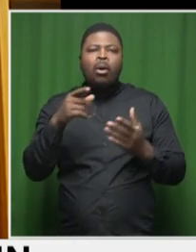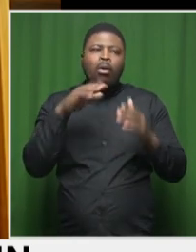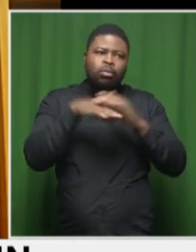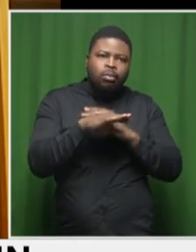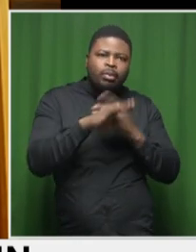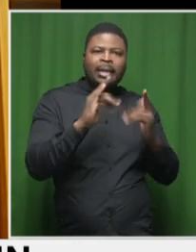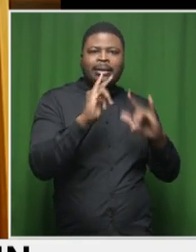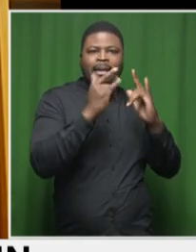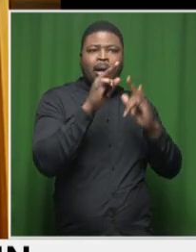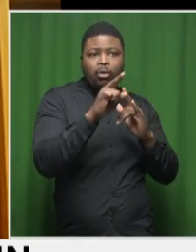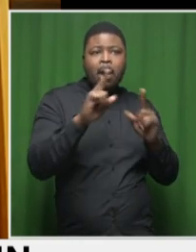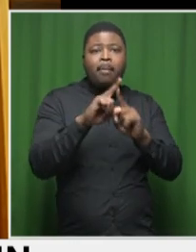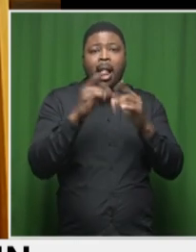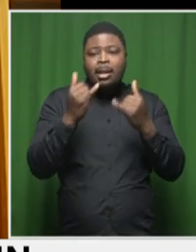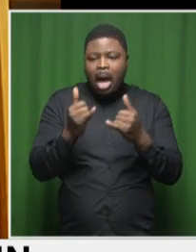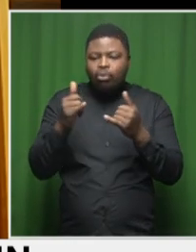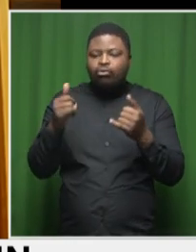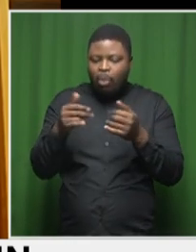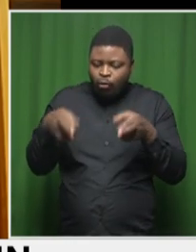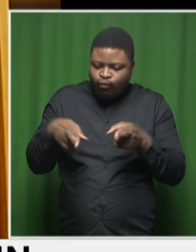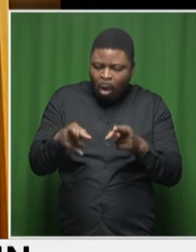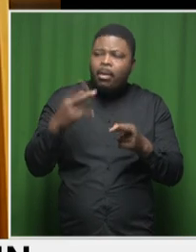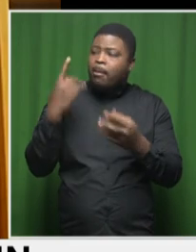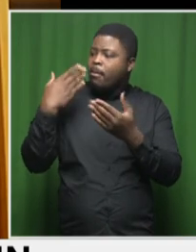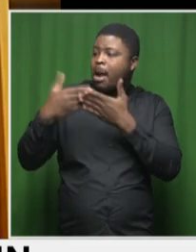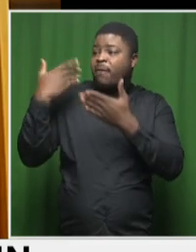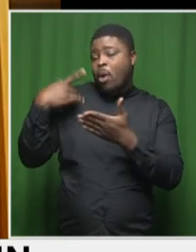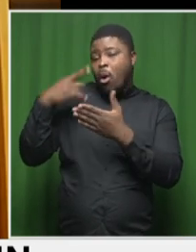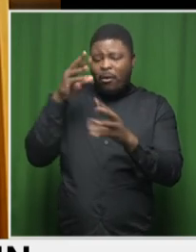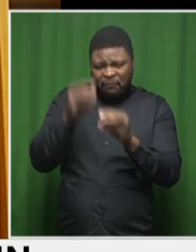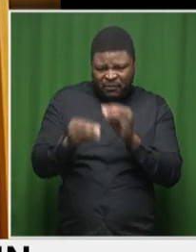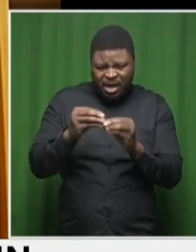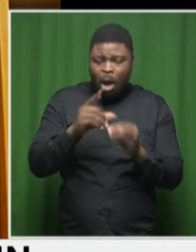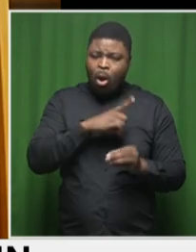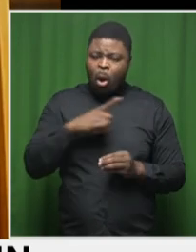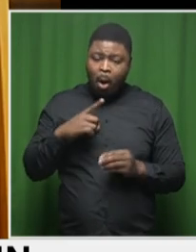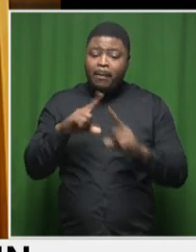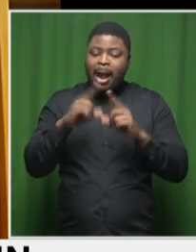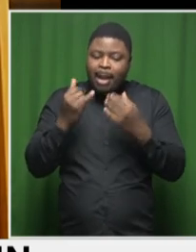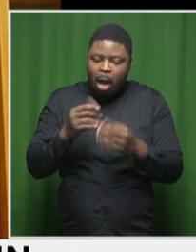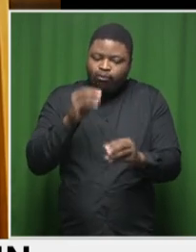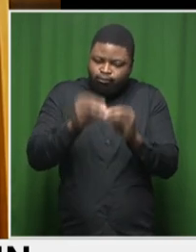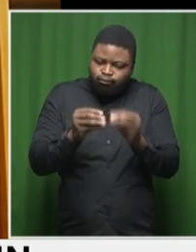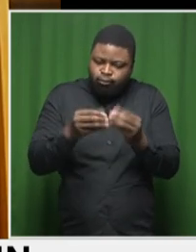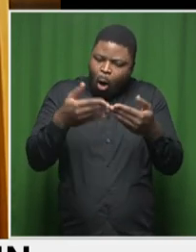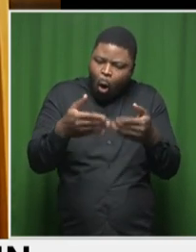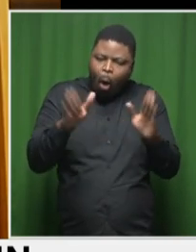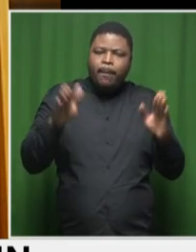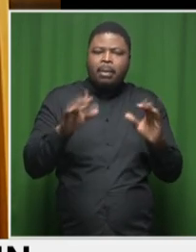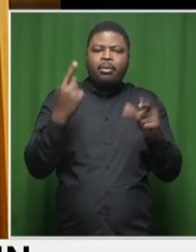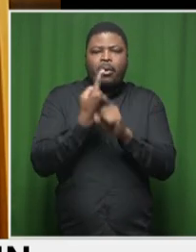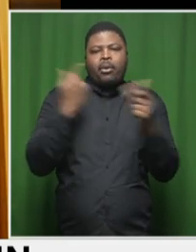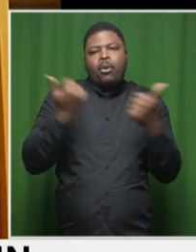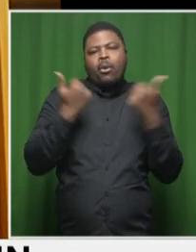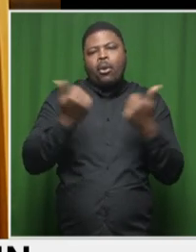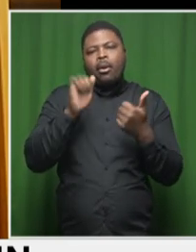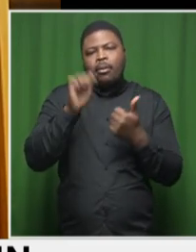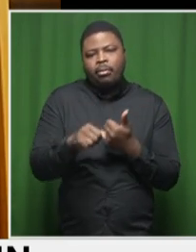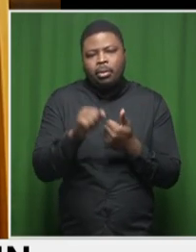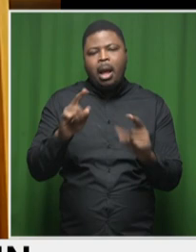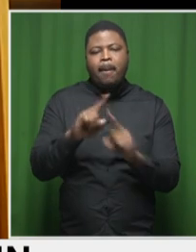has been open. So, one can see there seems to be a move towards the positive in terms of